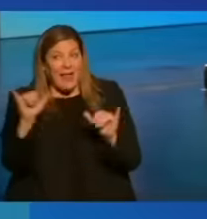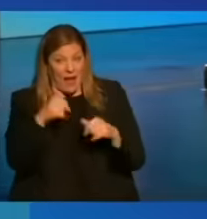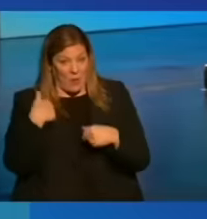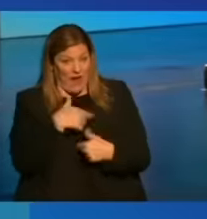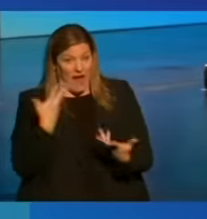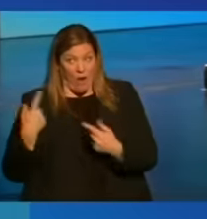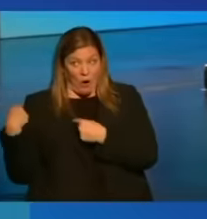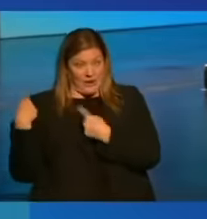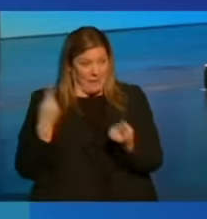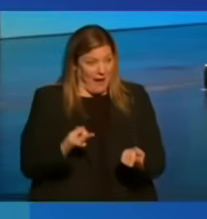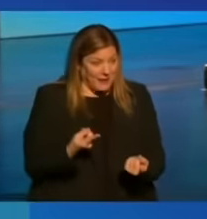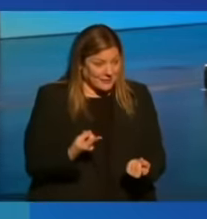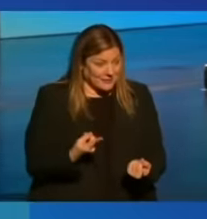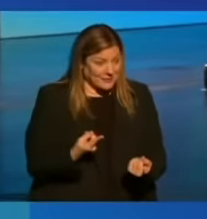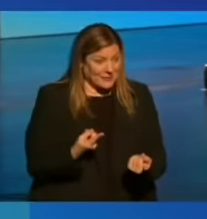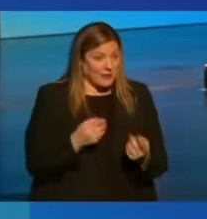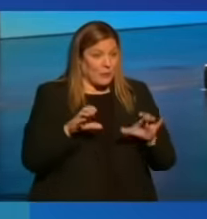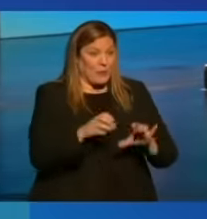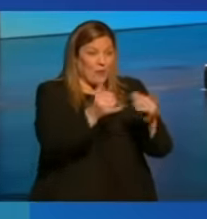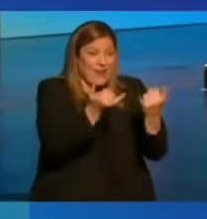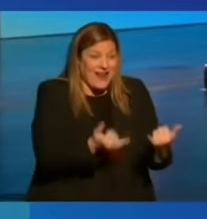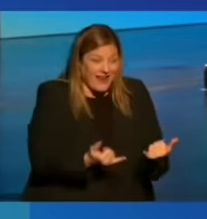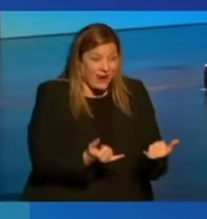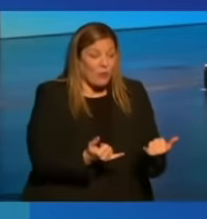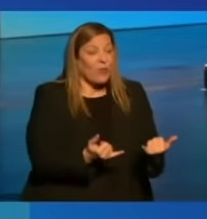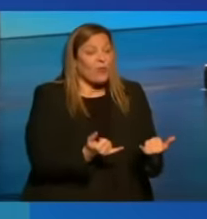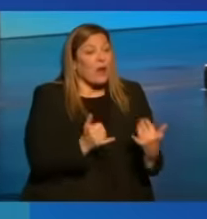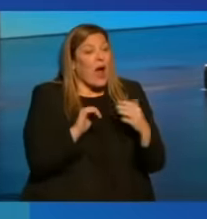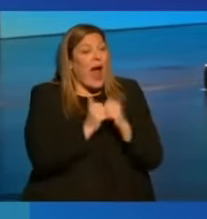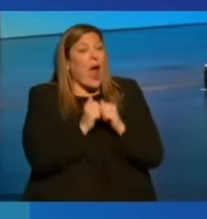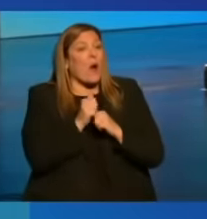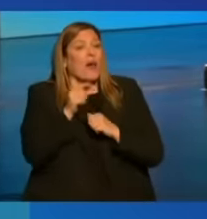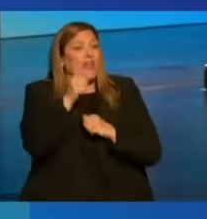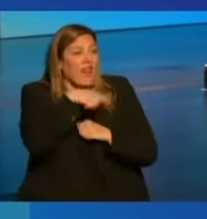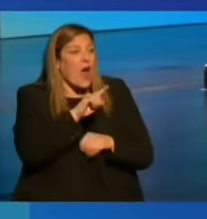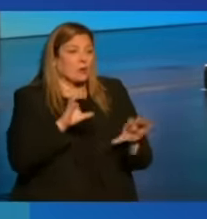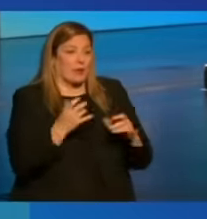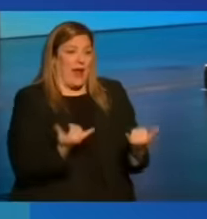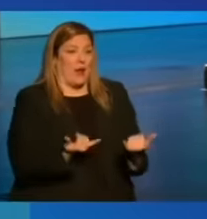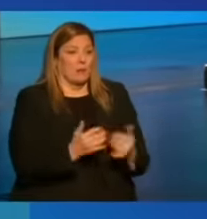in the past, the way we're doing now, and the way they're doing now.